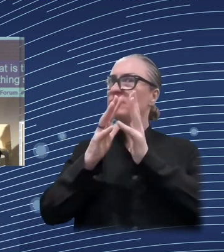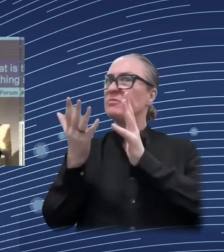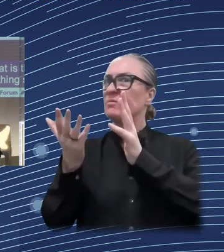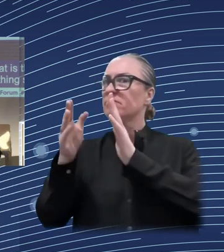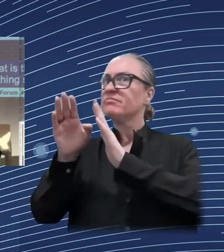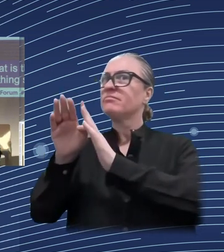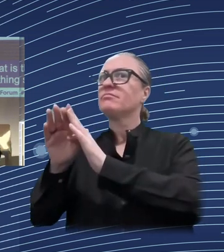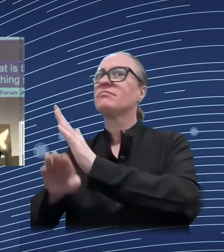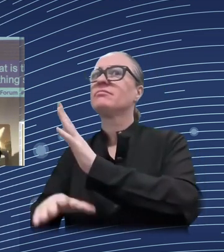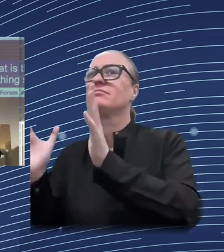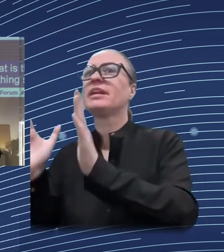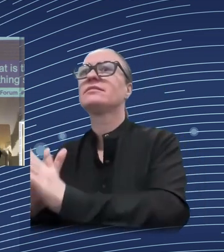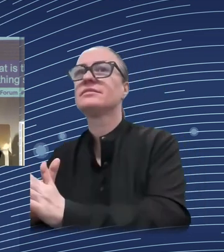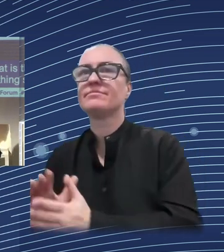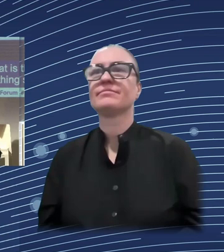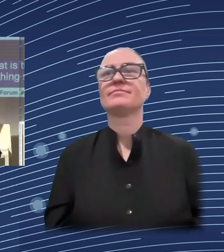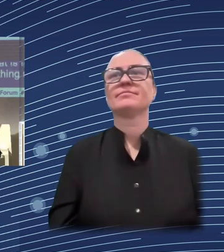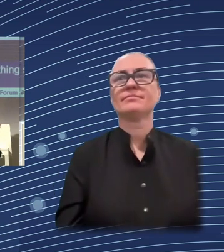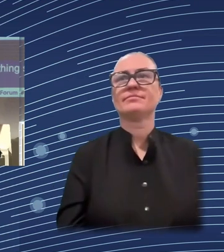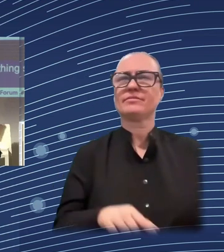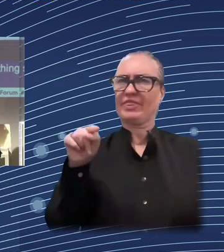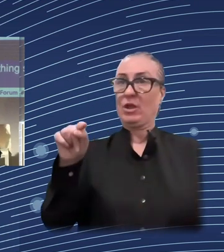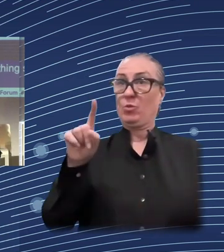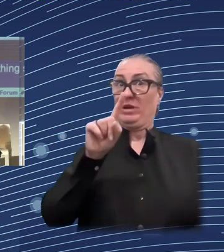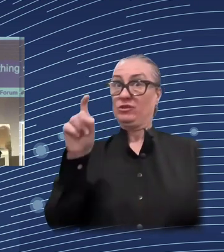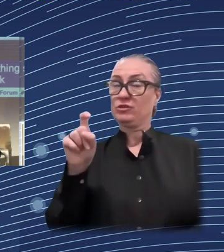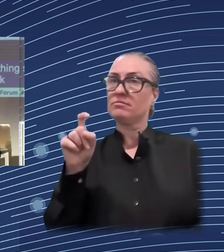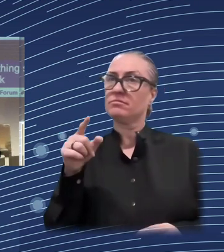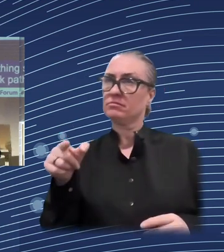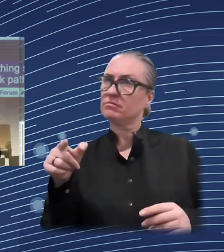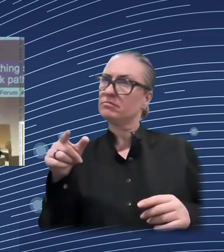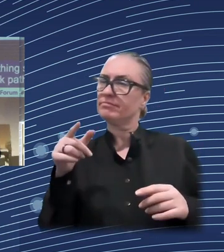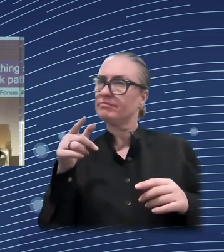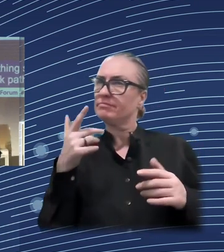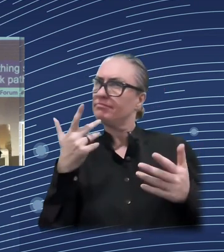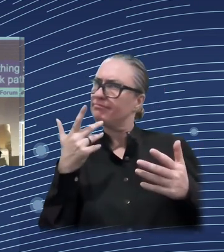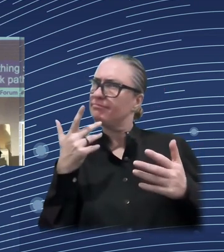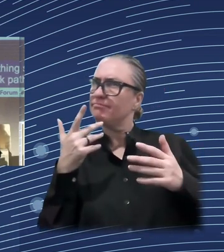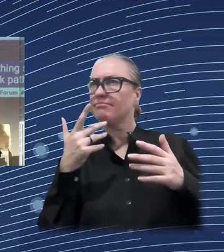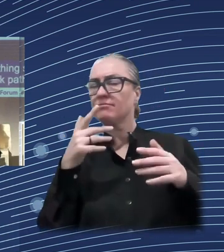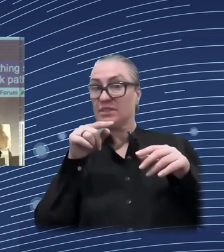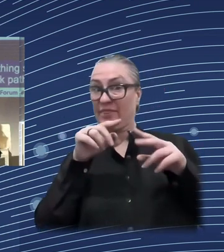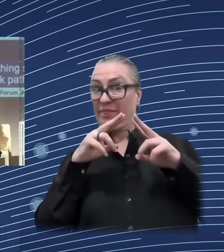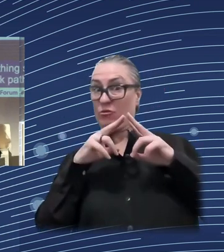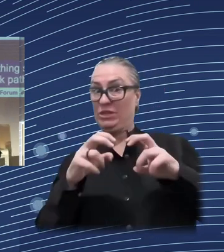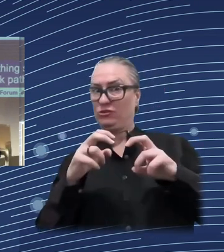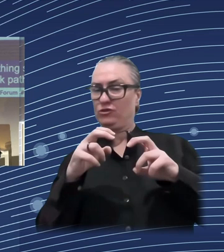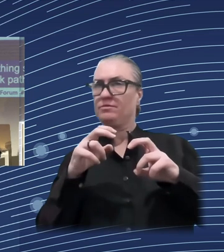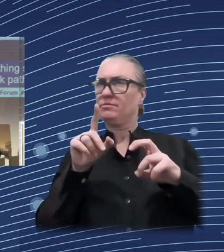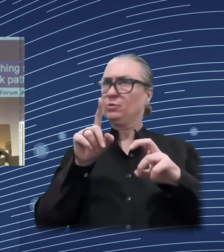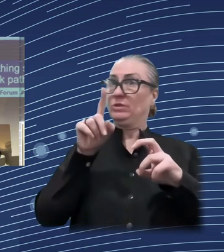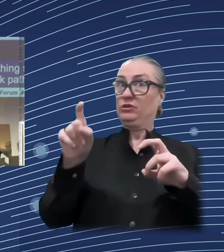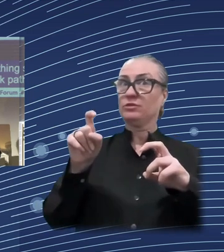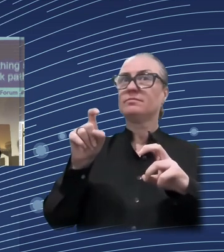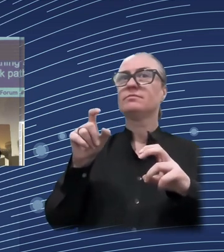bar shows you the poverty impact or the poverty, the evolution of the poverty index considering